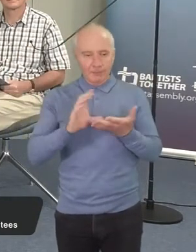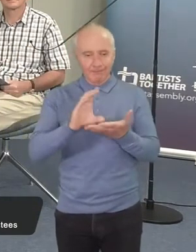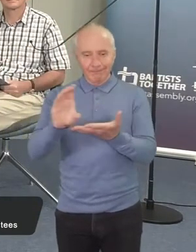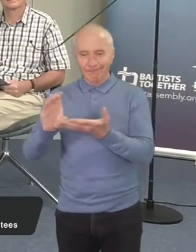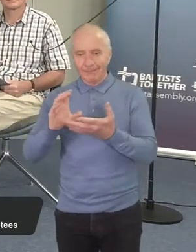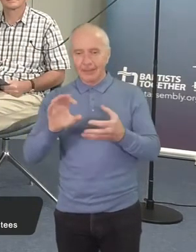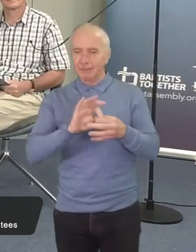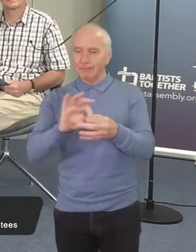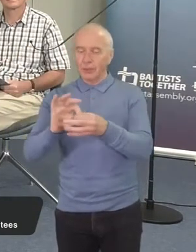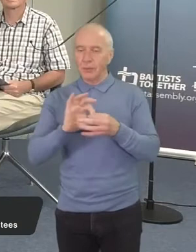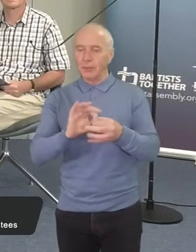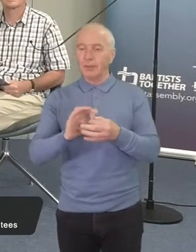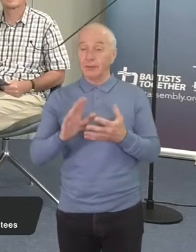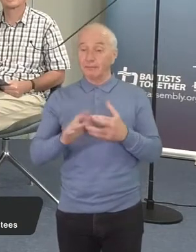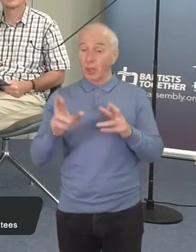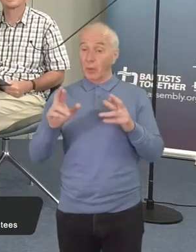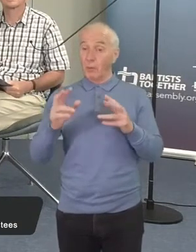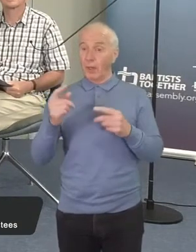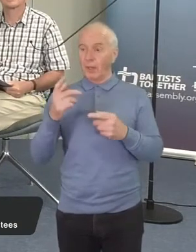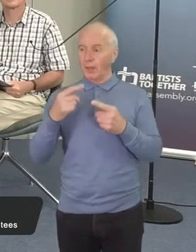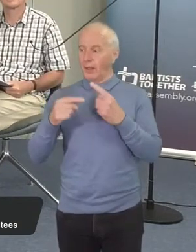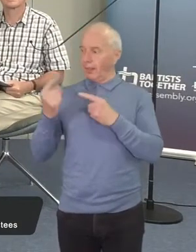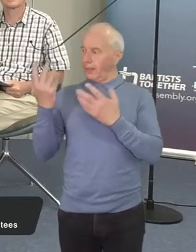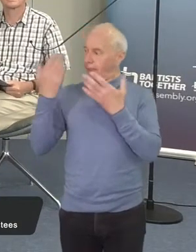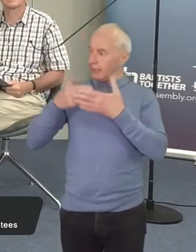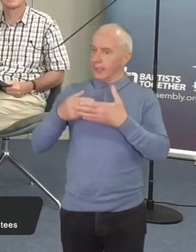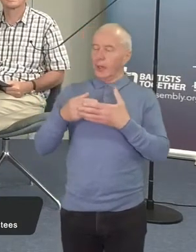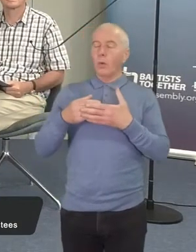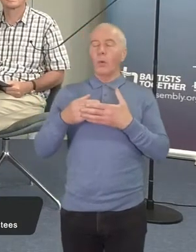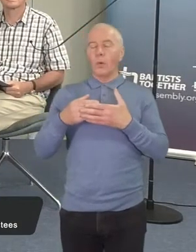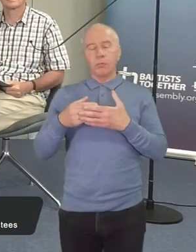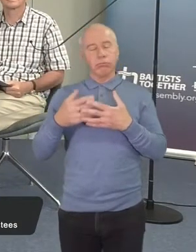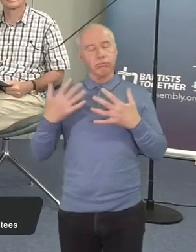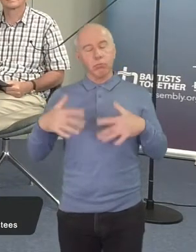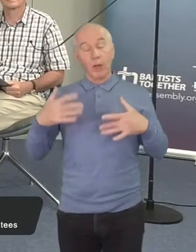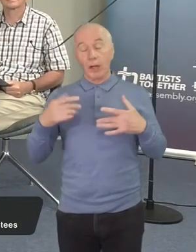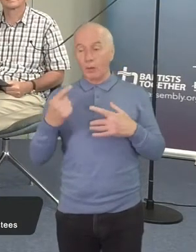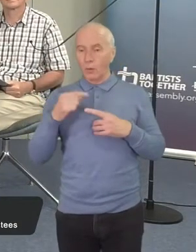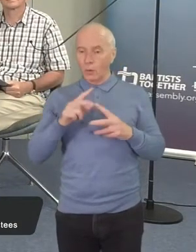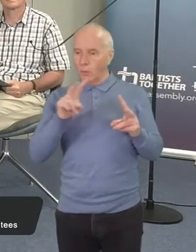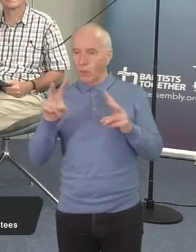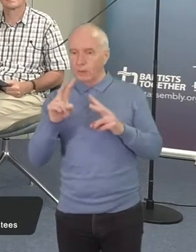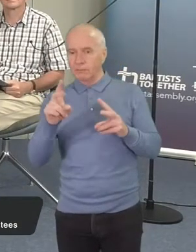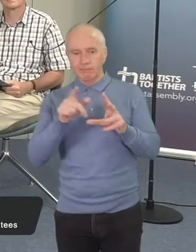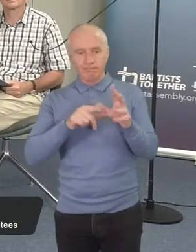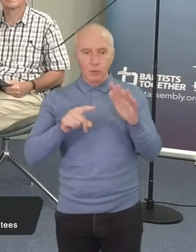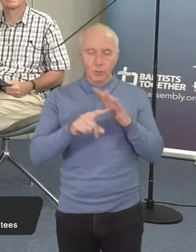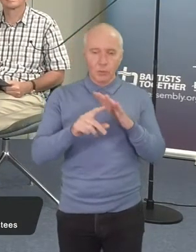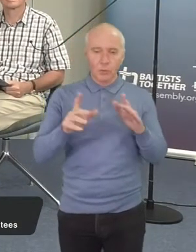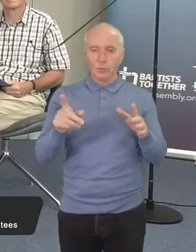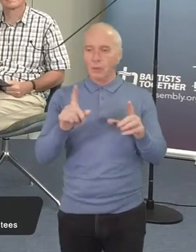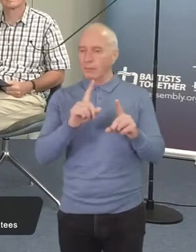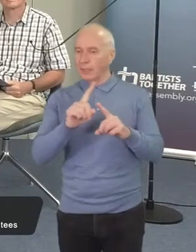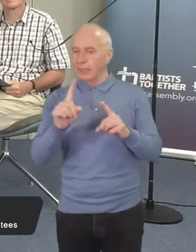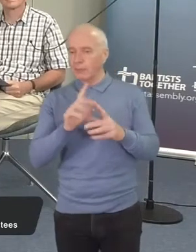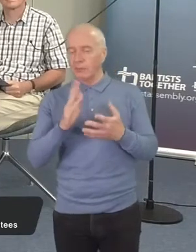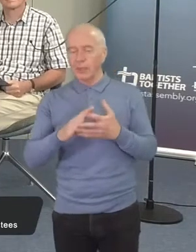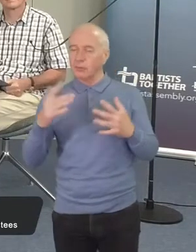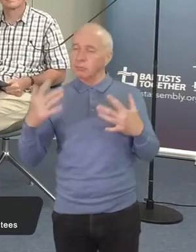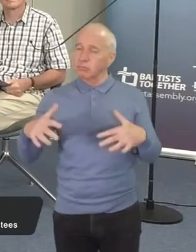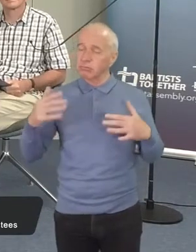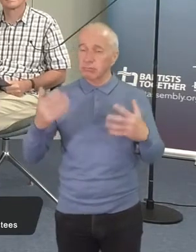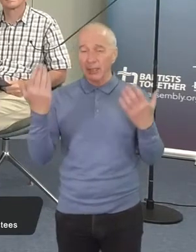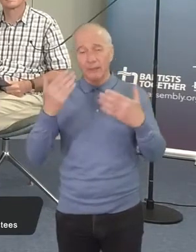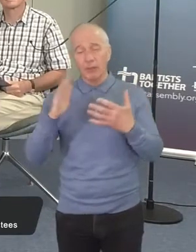I do hope that you had a chance to join us last night, either at the time or on Catch Up already. It was a really amazing evening,